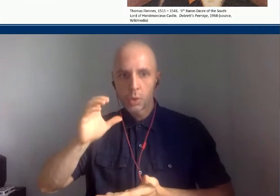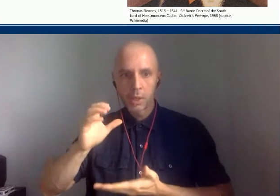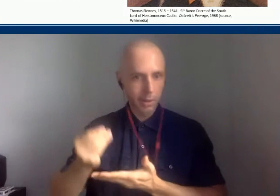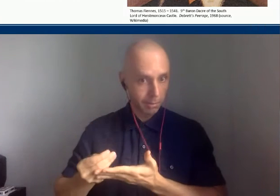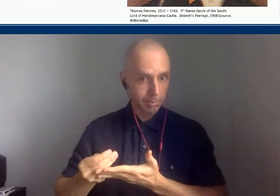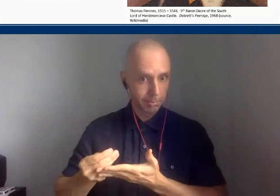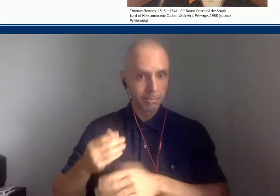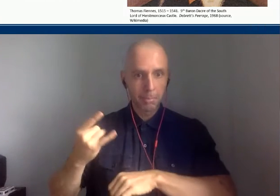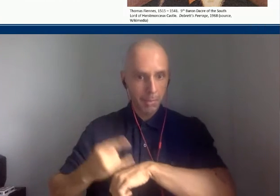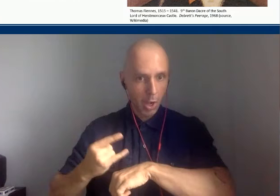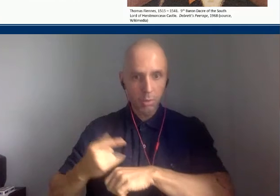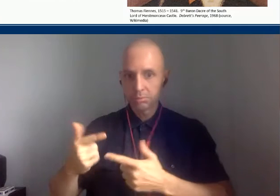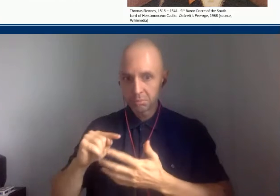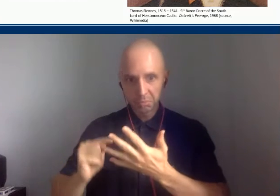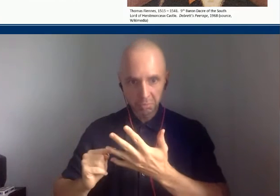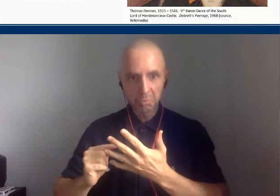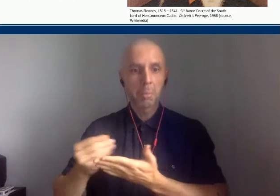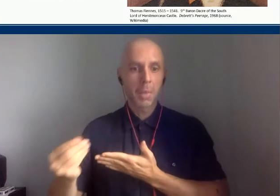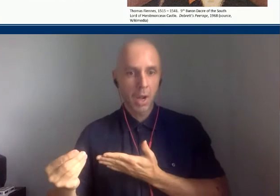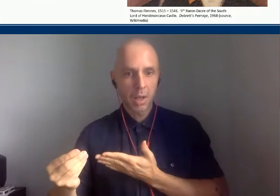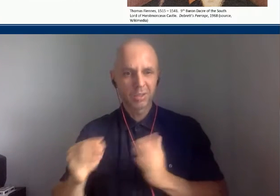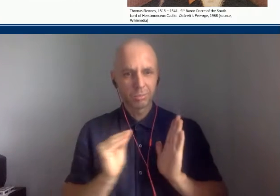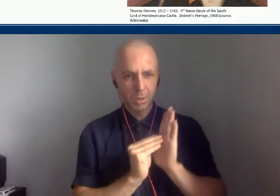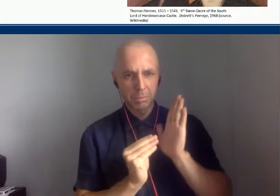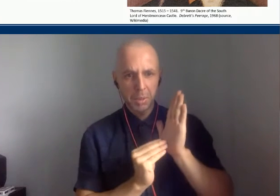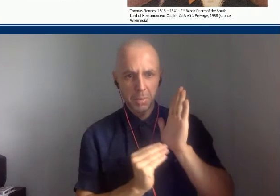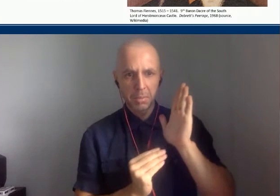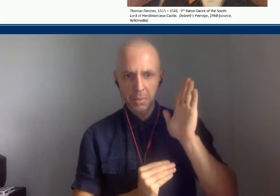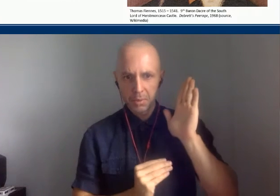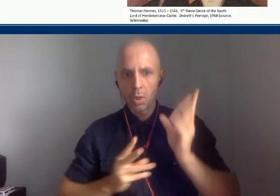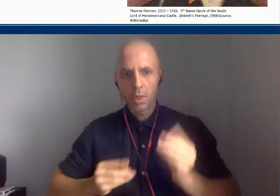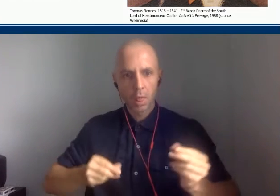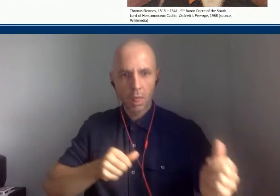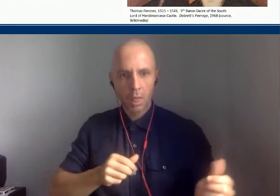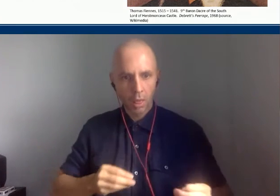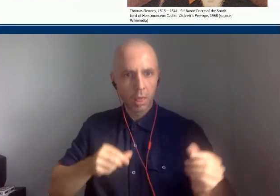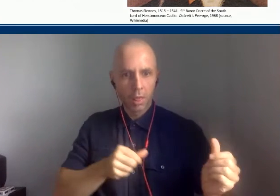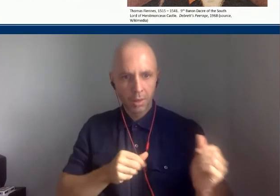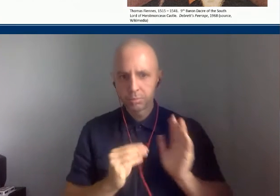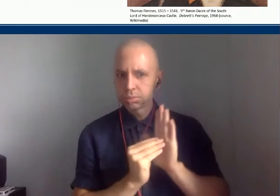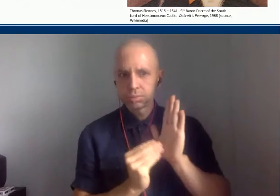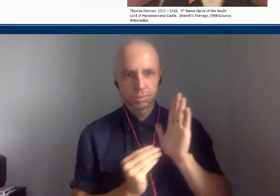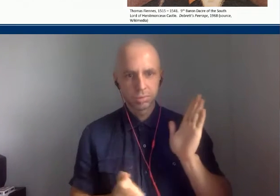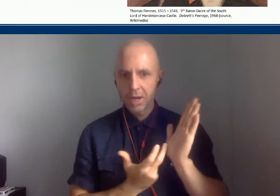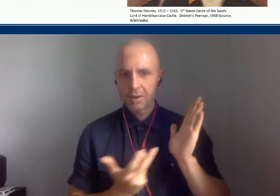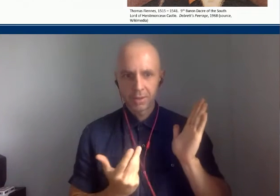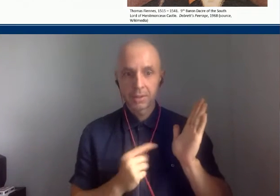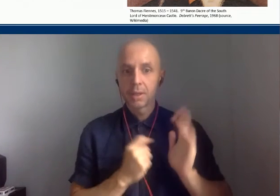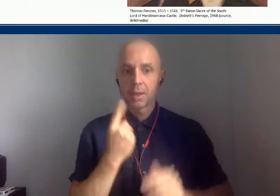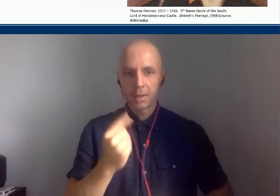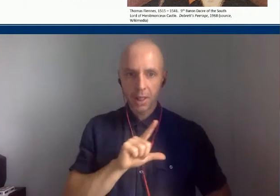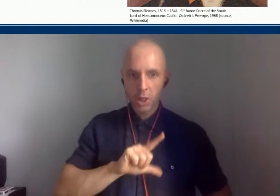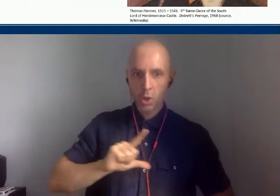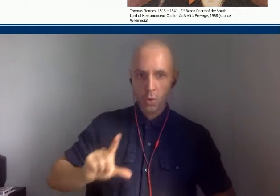spent. The other thing about lords is they were important people and that meant that they had paintings of